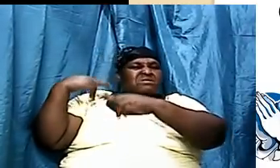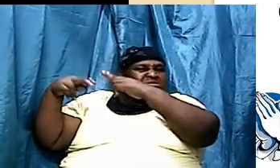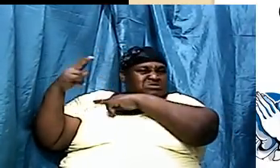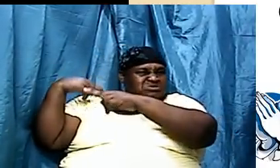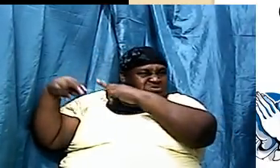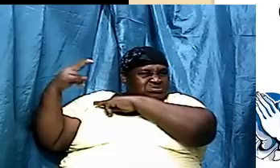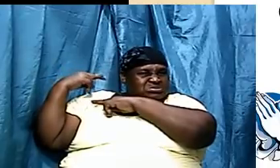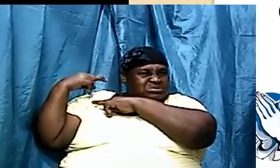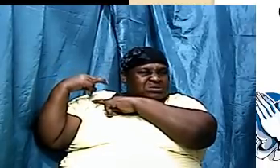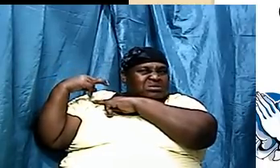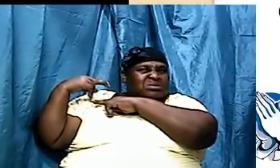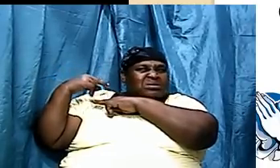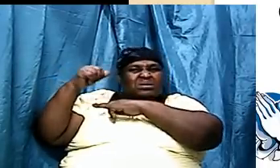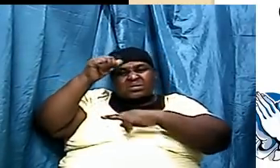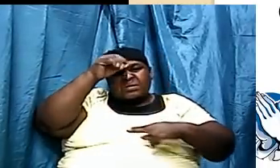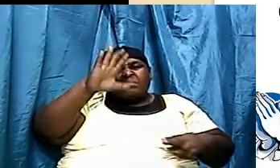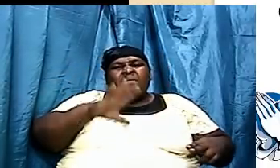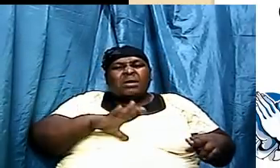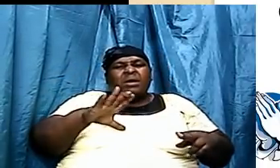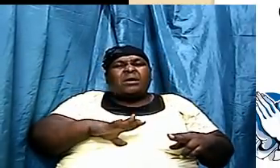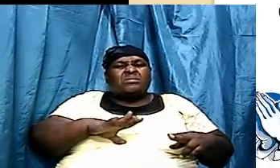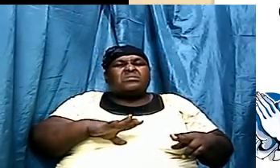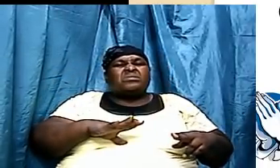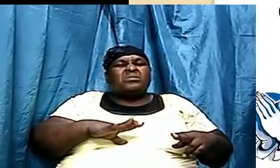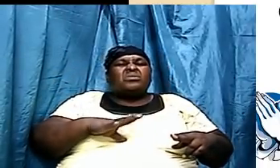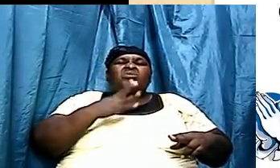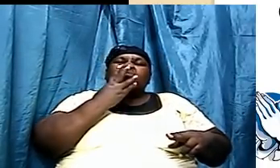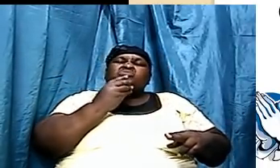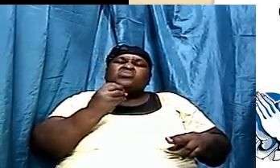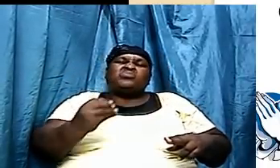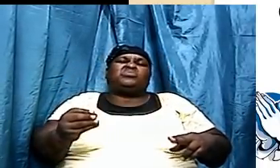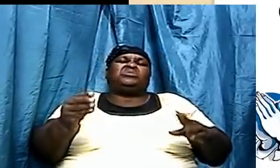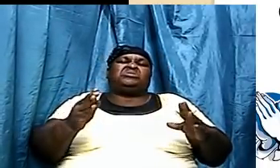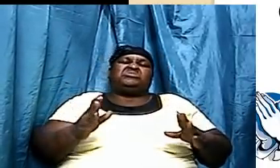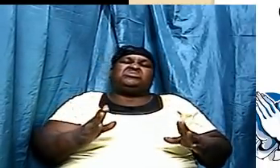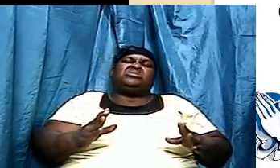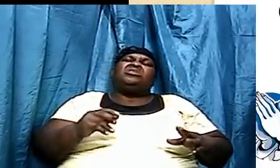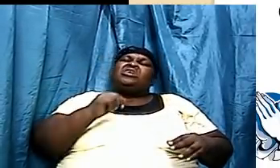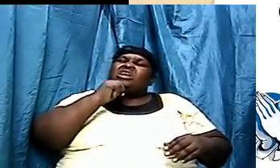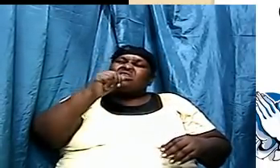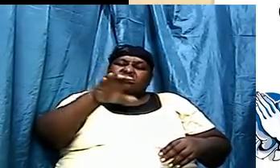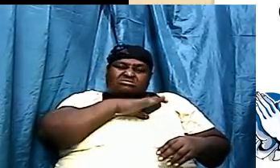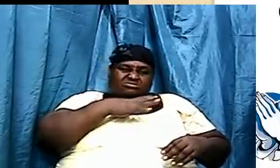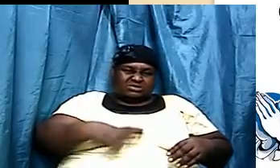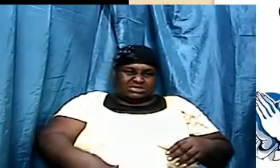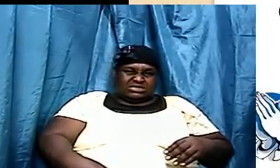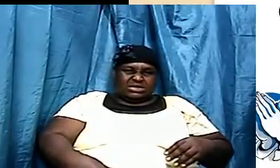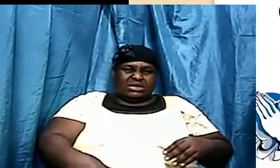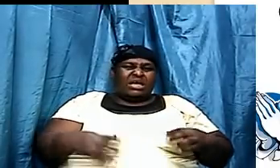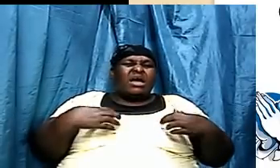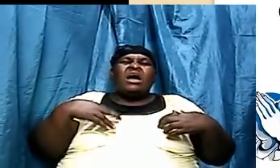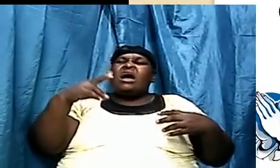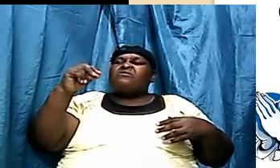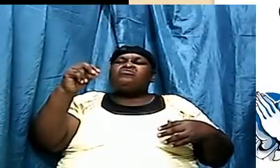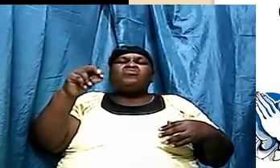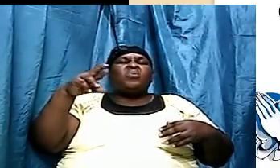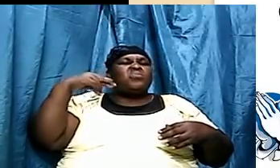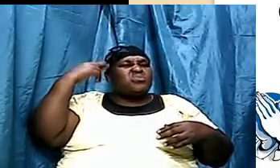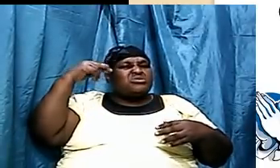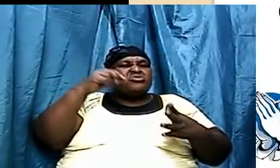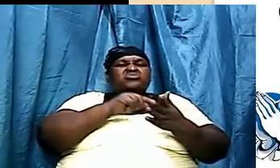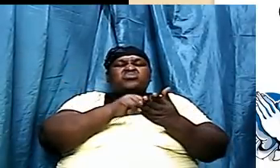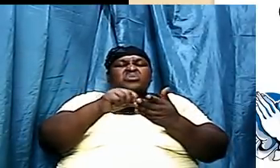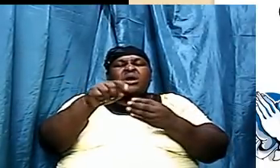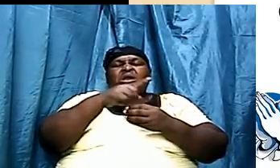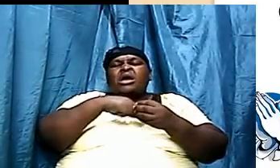Josephus was one of the many famous Jewish historians. He was not a Christian. He had no reason to write about Jesus of Nazareth. He had no